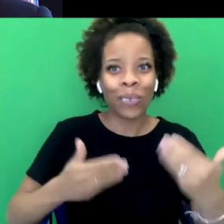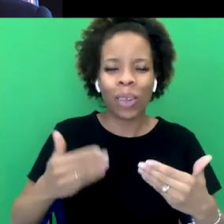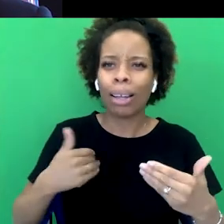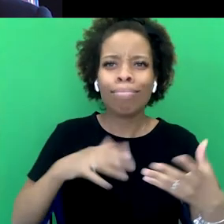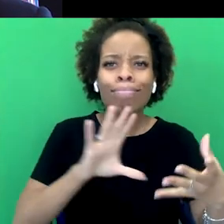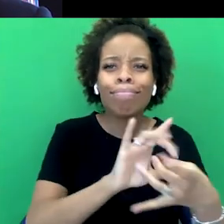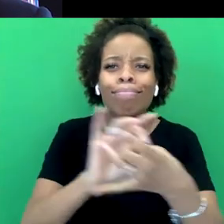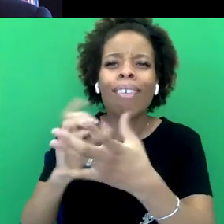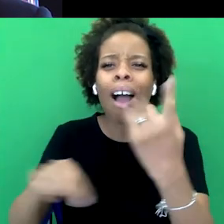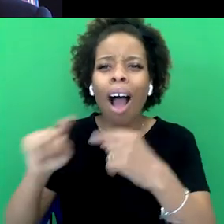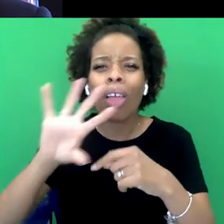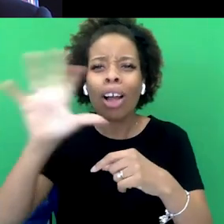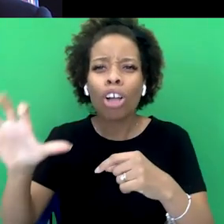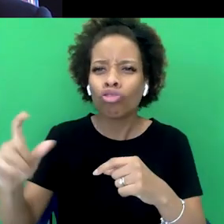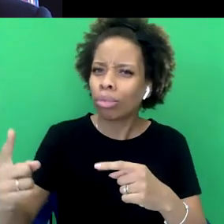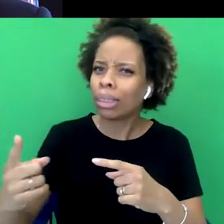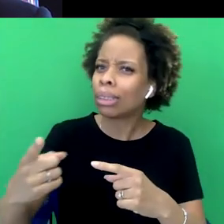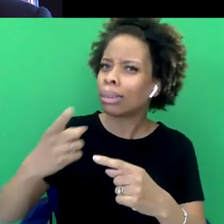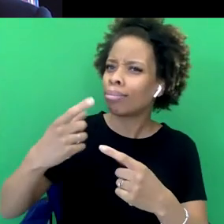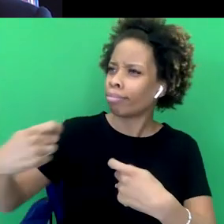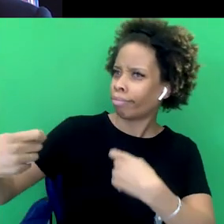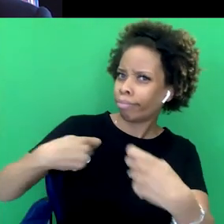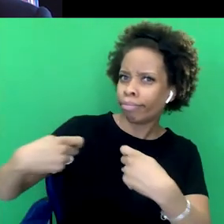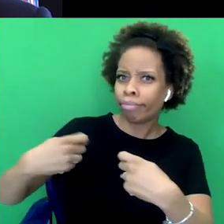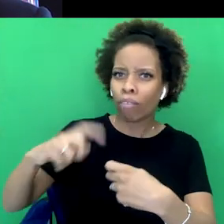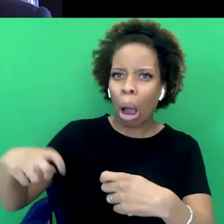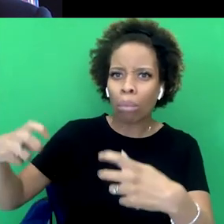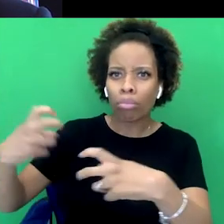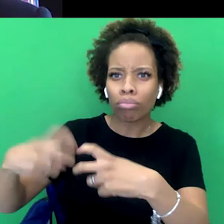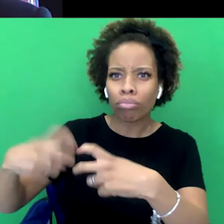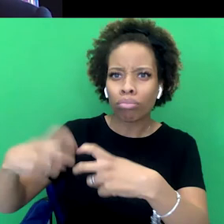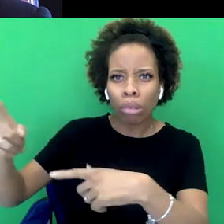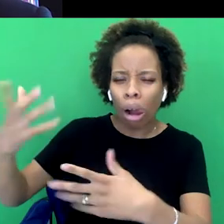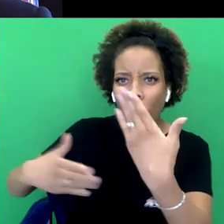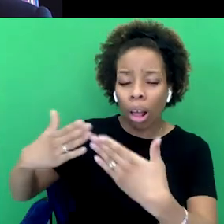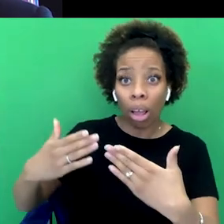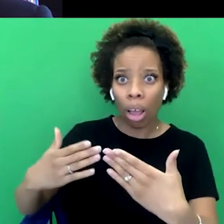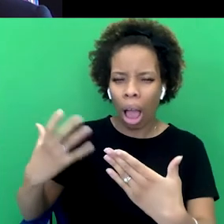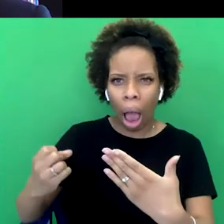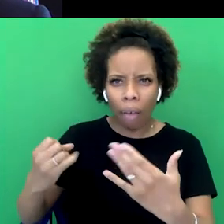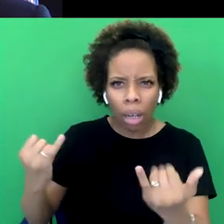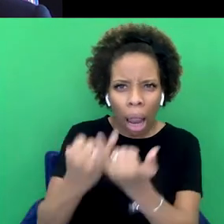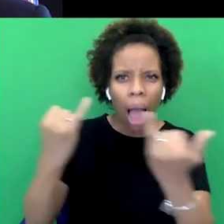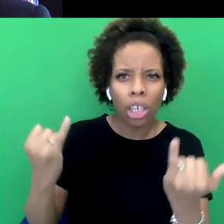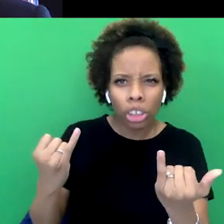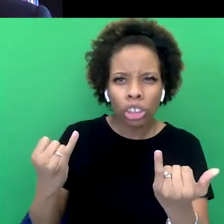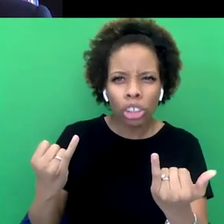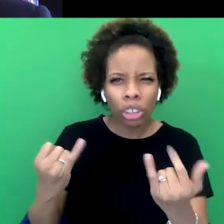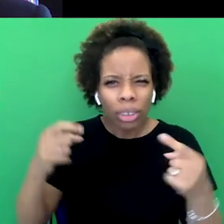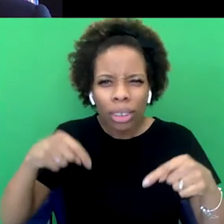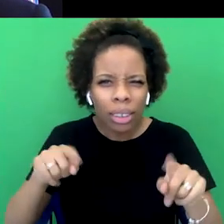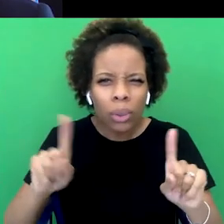or, you know, be told what to do by people in Brussels. There's also kind of corrosive elements of it, no? Yeah. And I guess